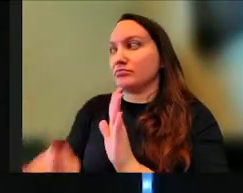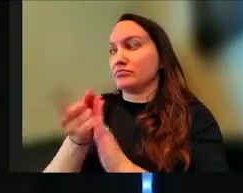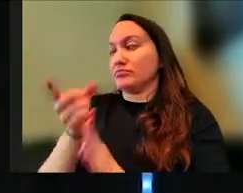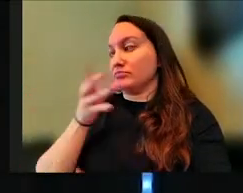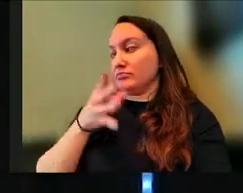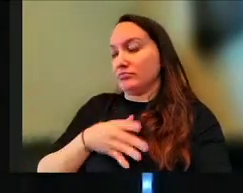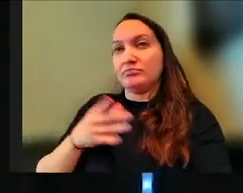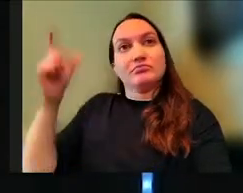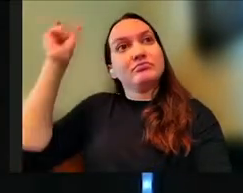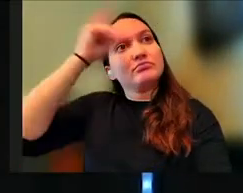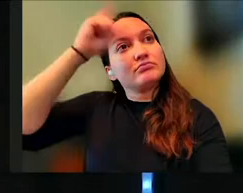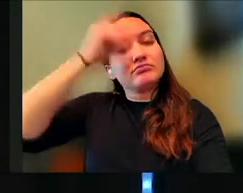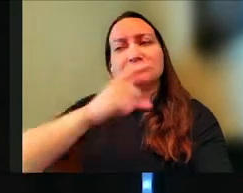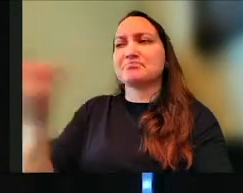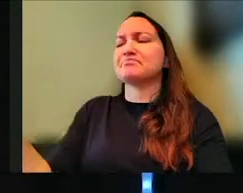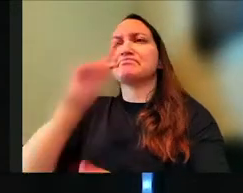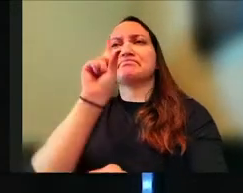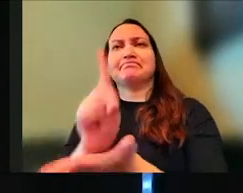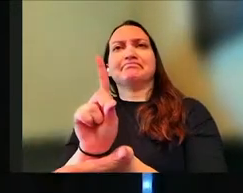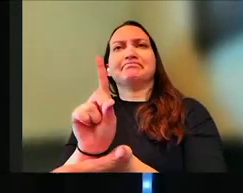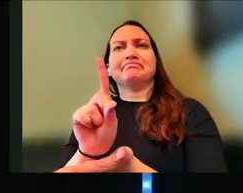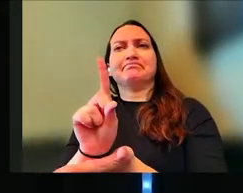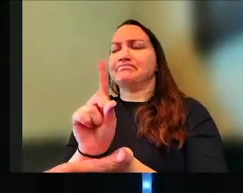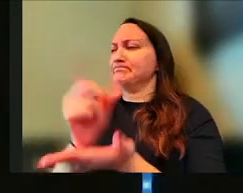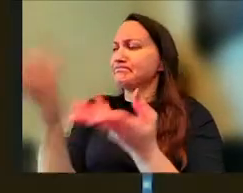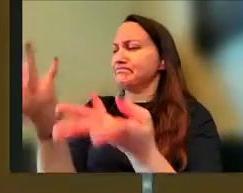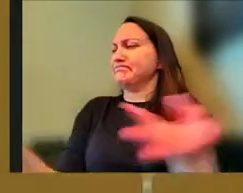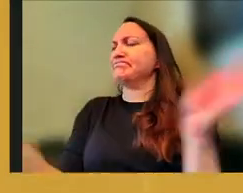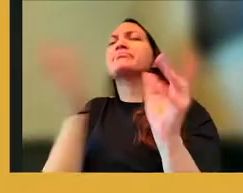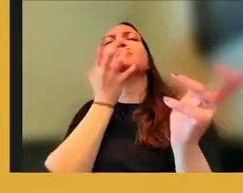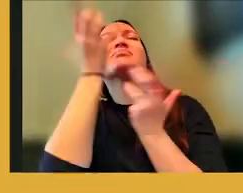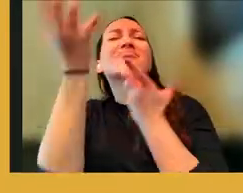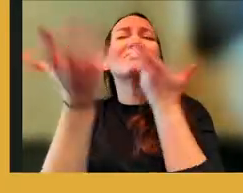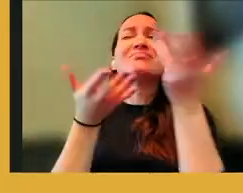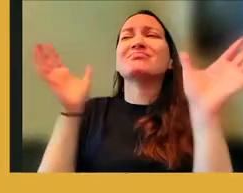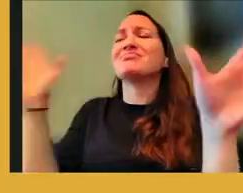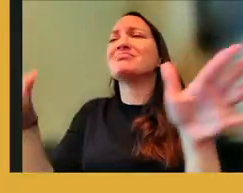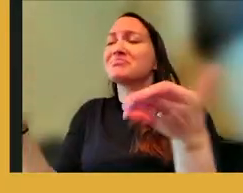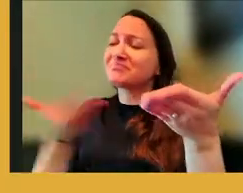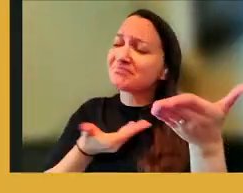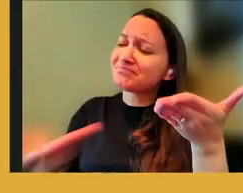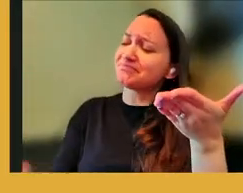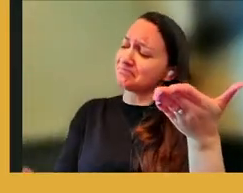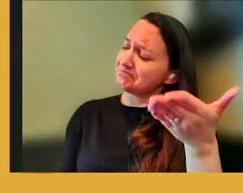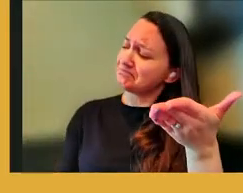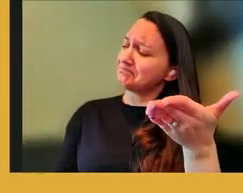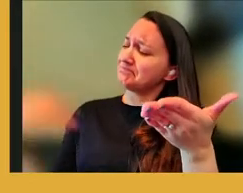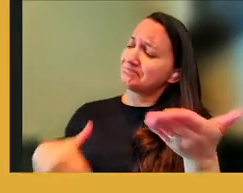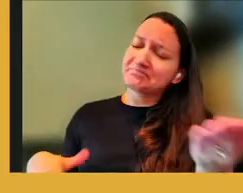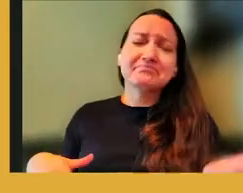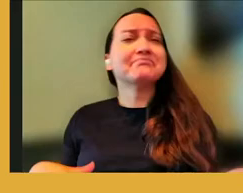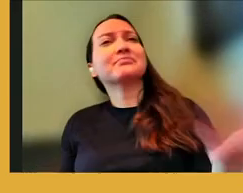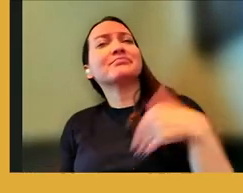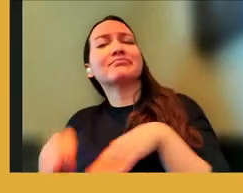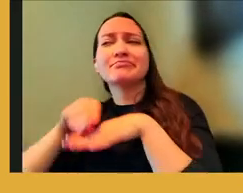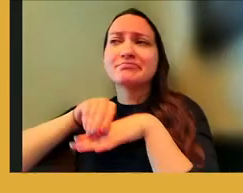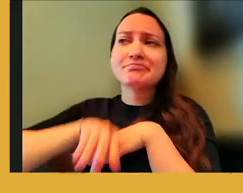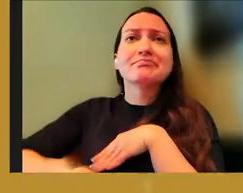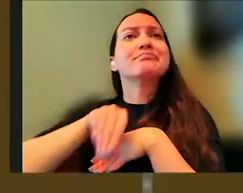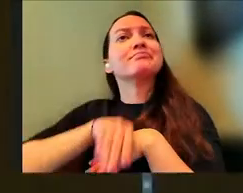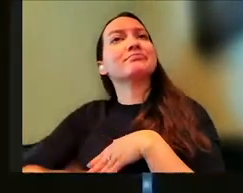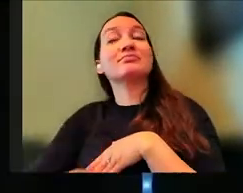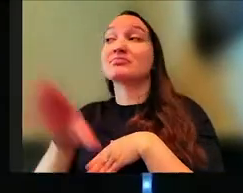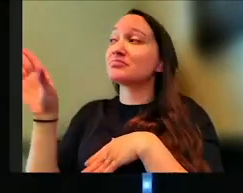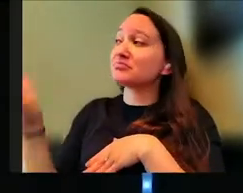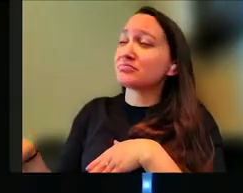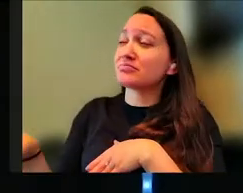she's in the center square. She's in the public of all the people, and she's shouting out to them, inviting them in to receive her counsel, saying, hey,